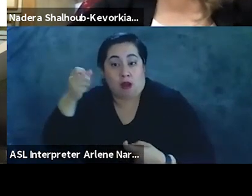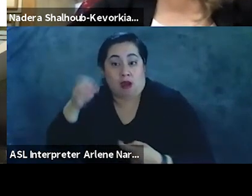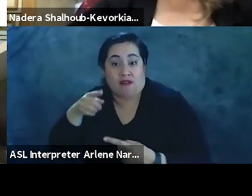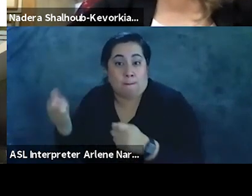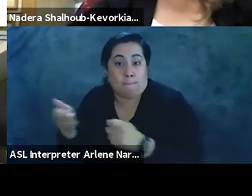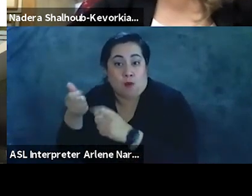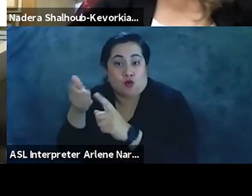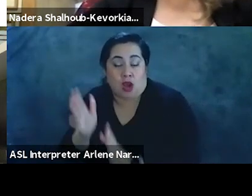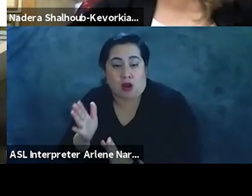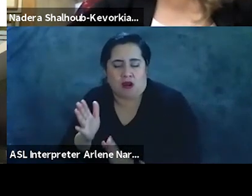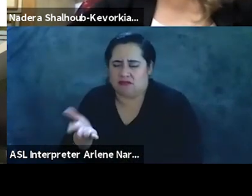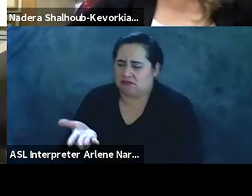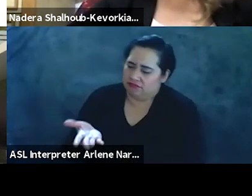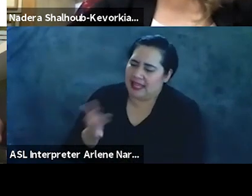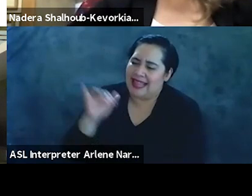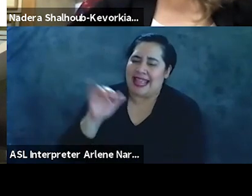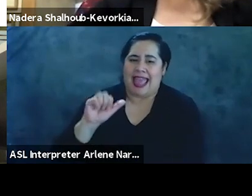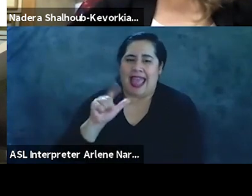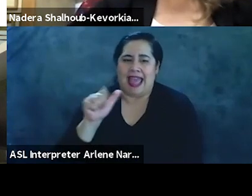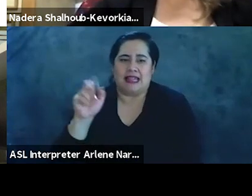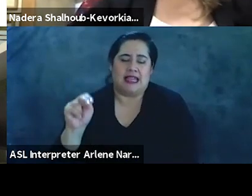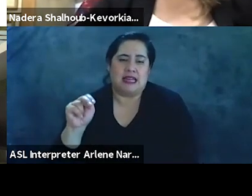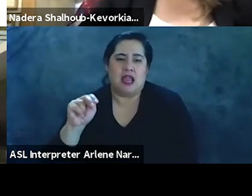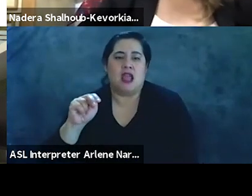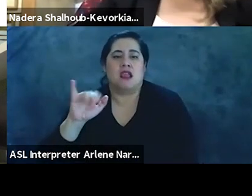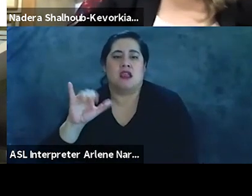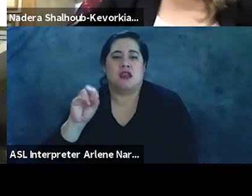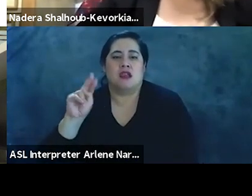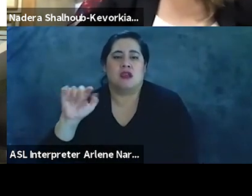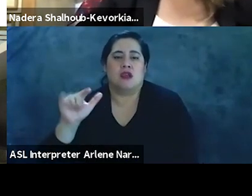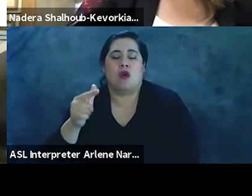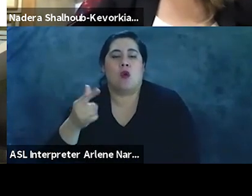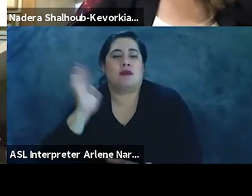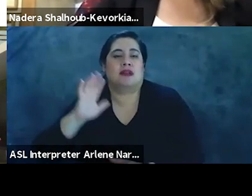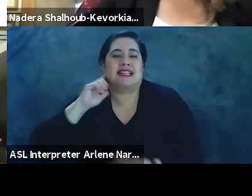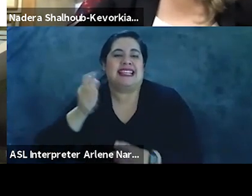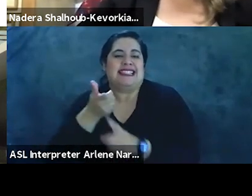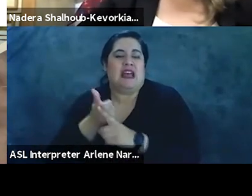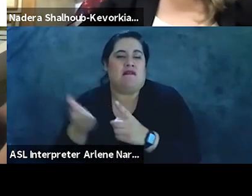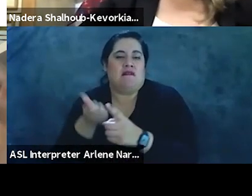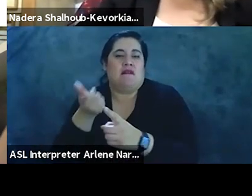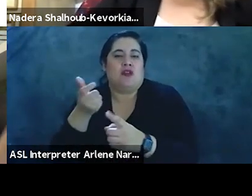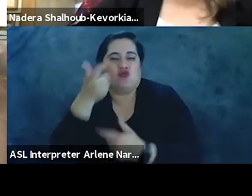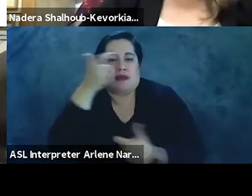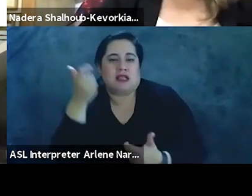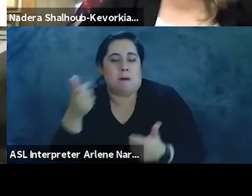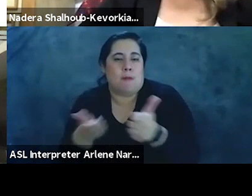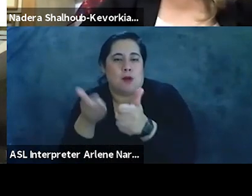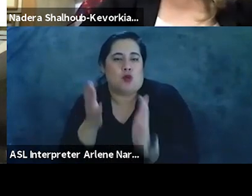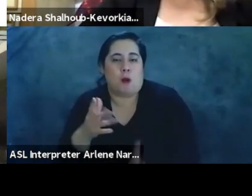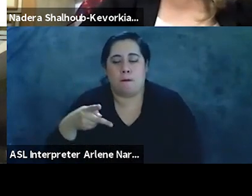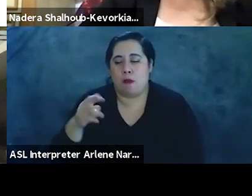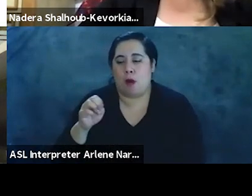It's like the self, what Alan Young once called the self-traumatizing perpetrator, that the militia, you know, these were all sort of